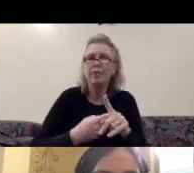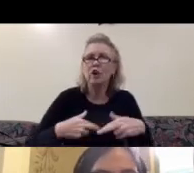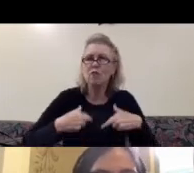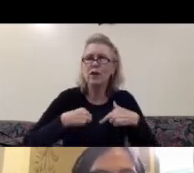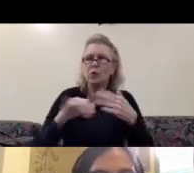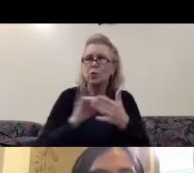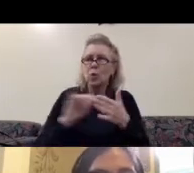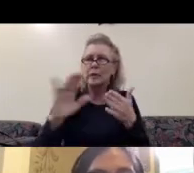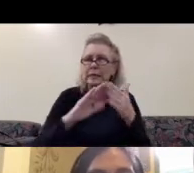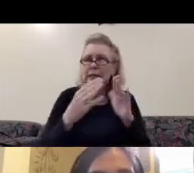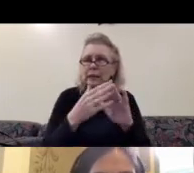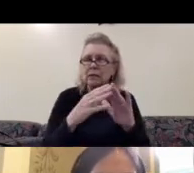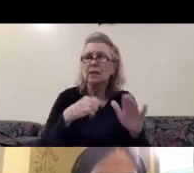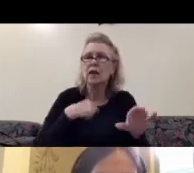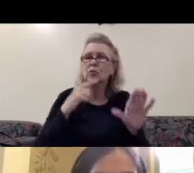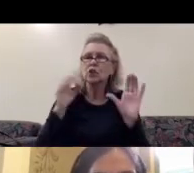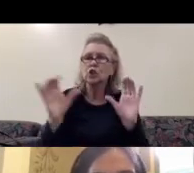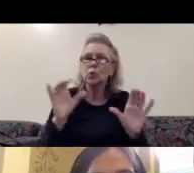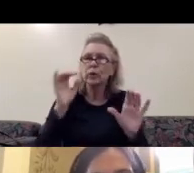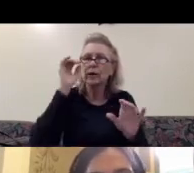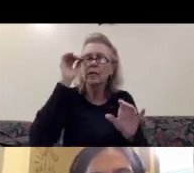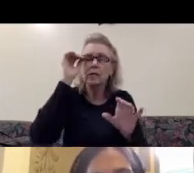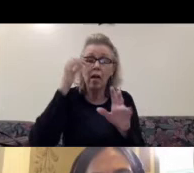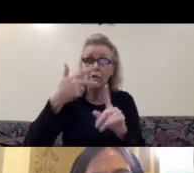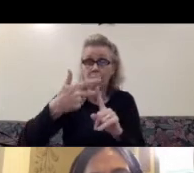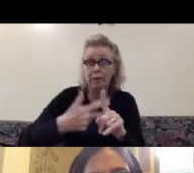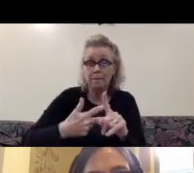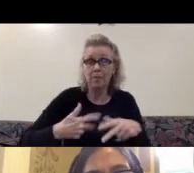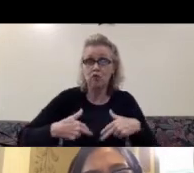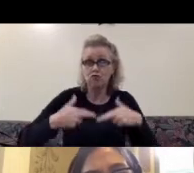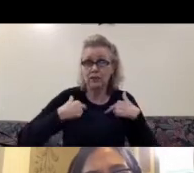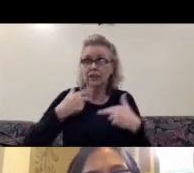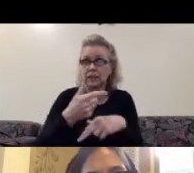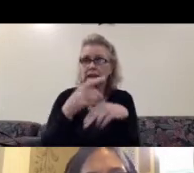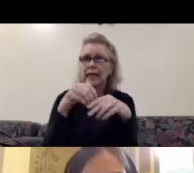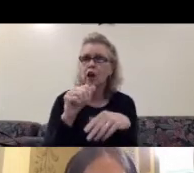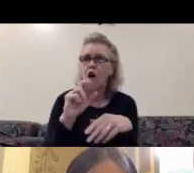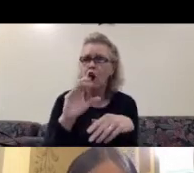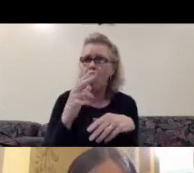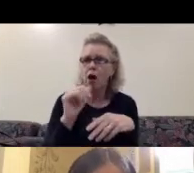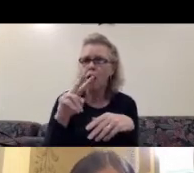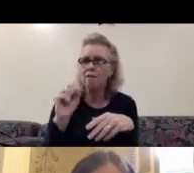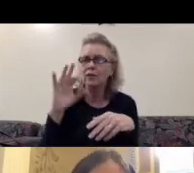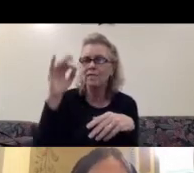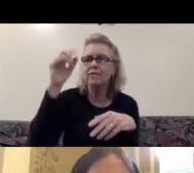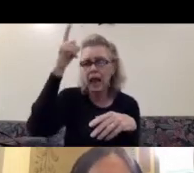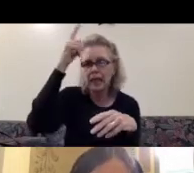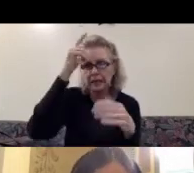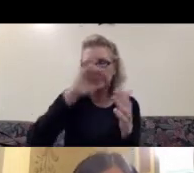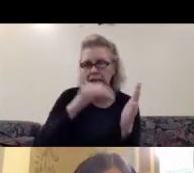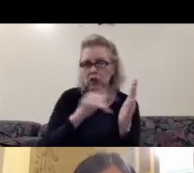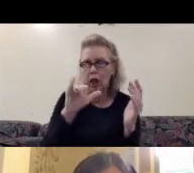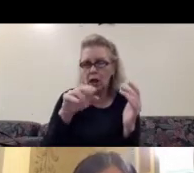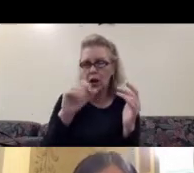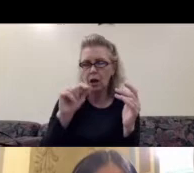where I was doing a three months residency in the archives of Lincoln Center. Next one,